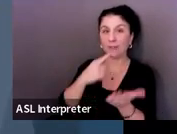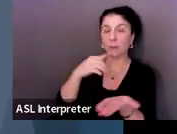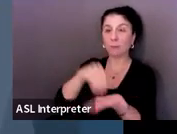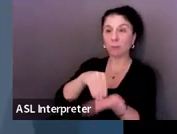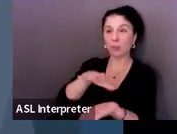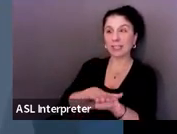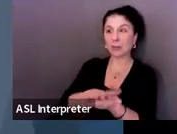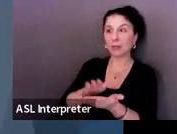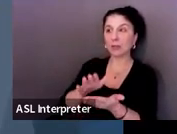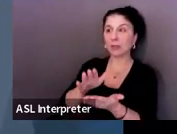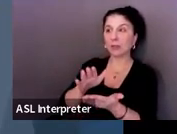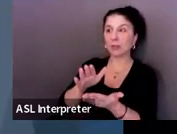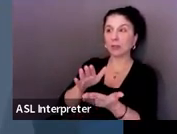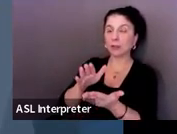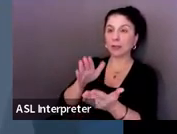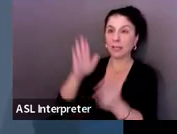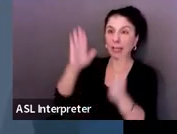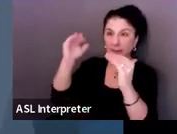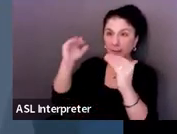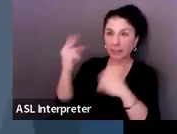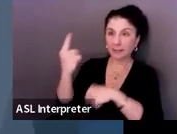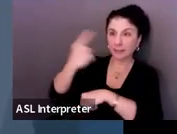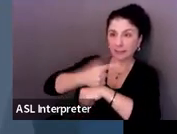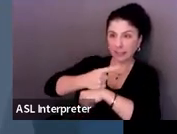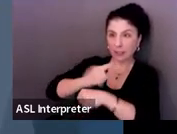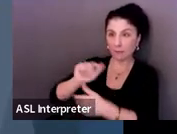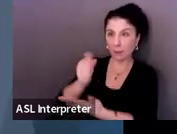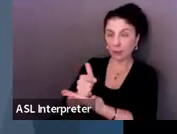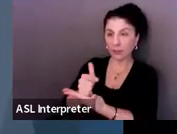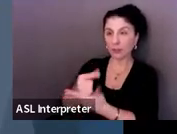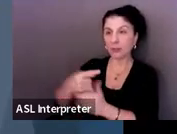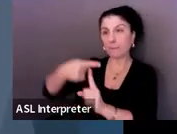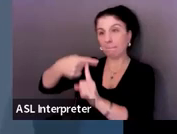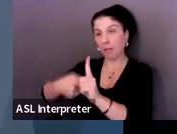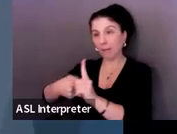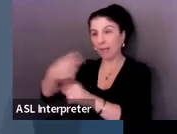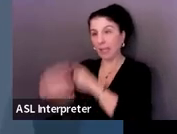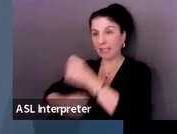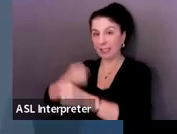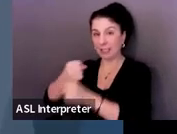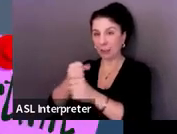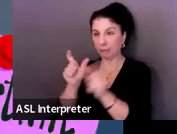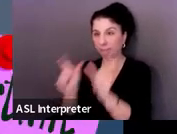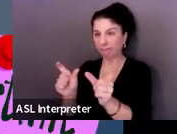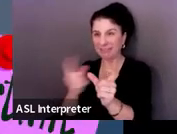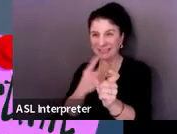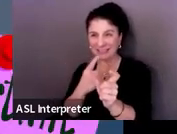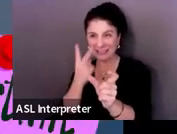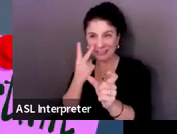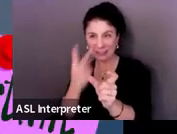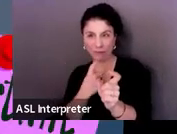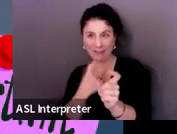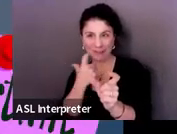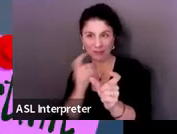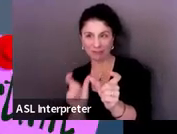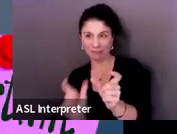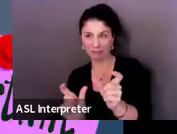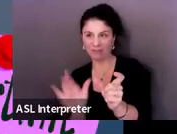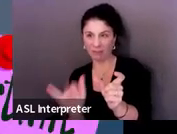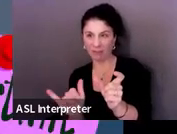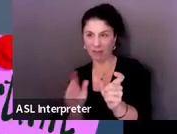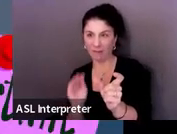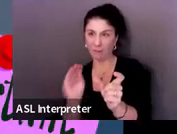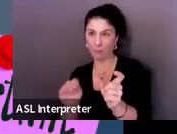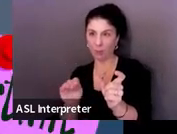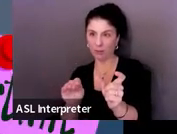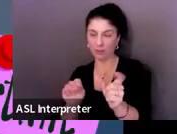of graduation. Make sure that you include the month and year of that projected date of graduation. And